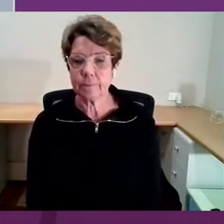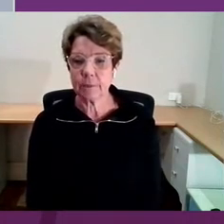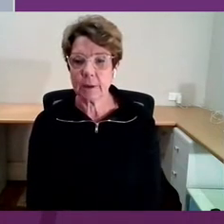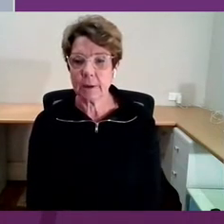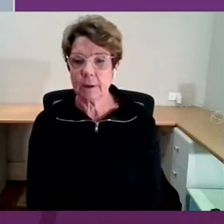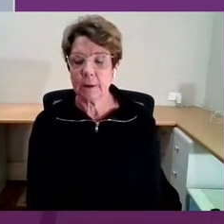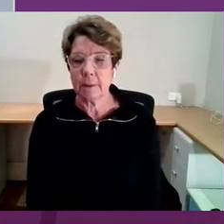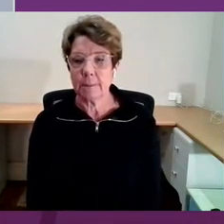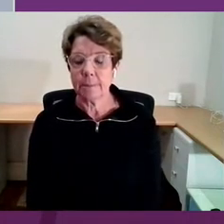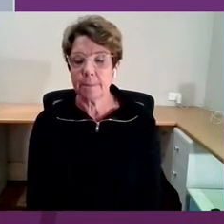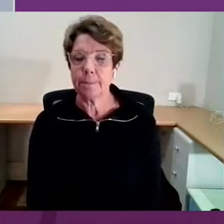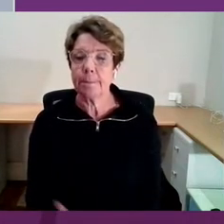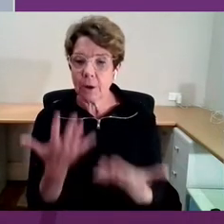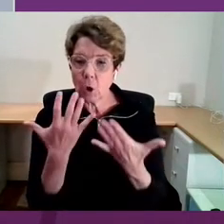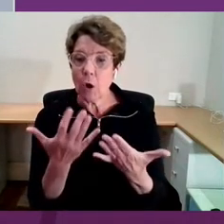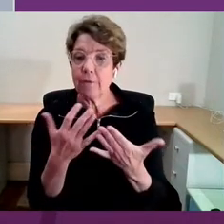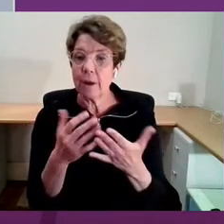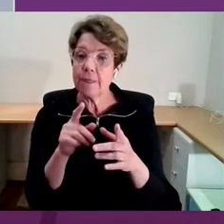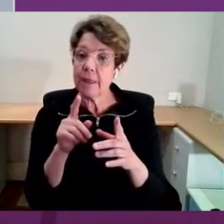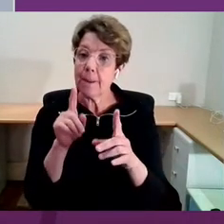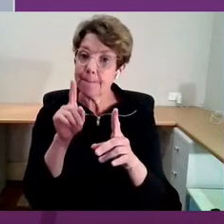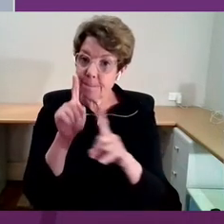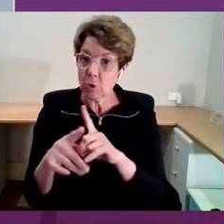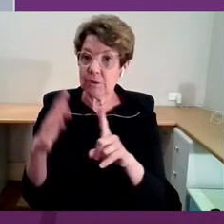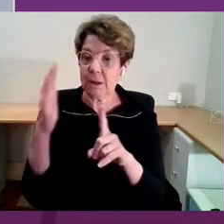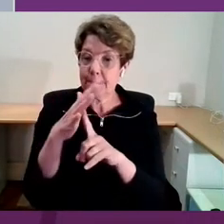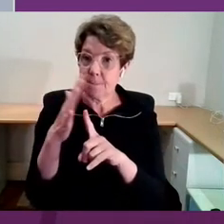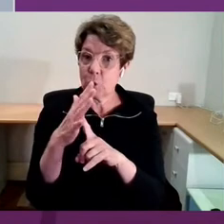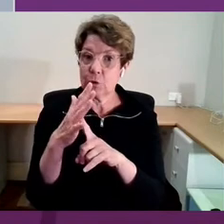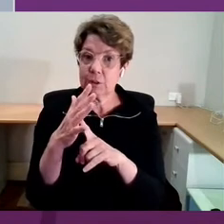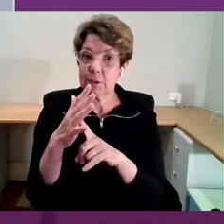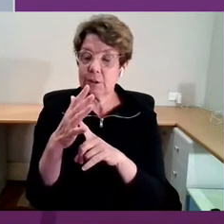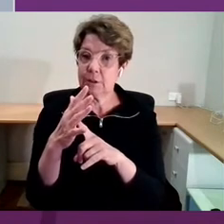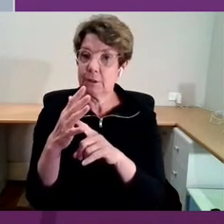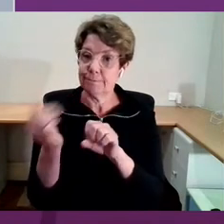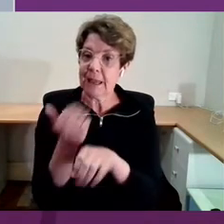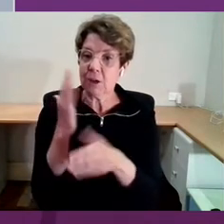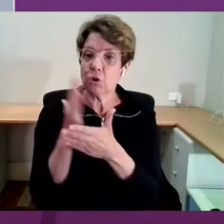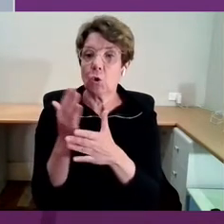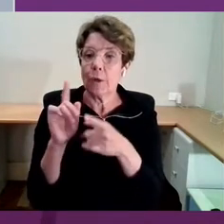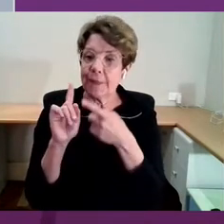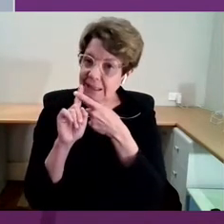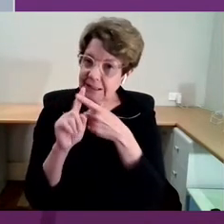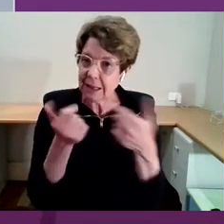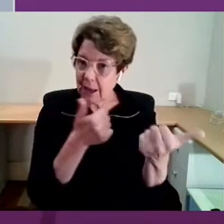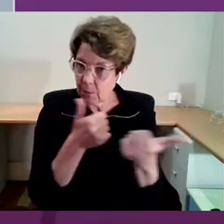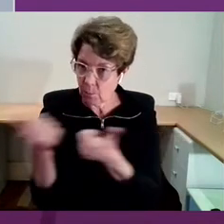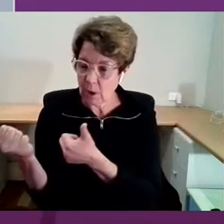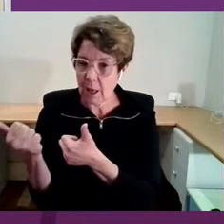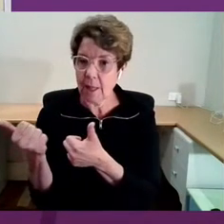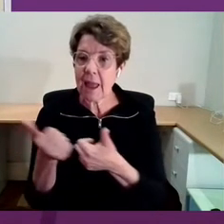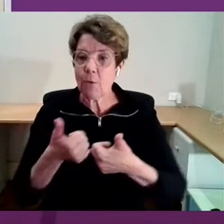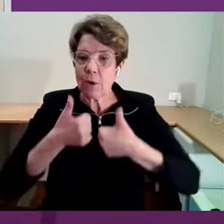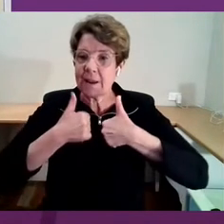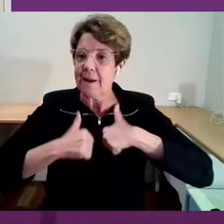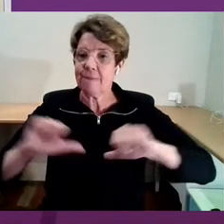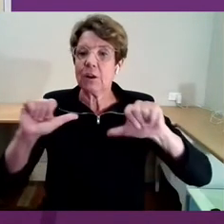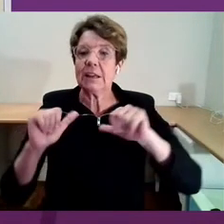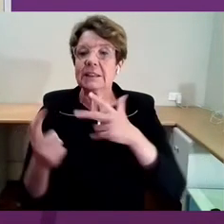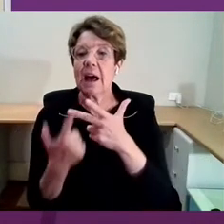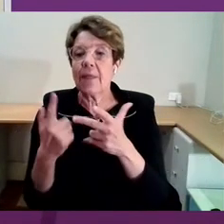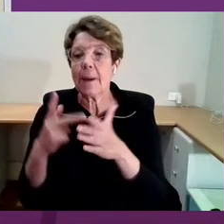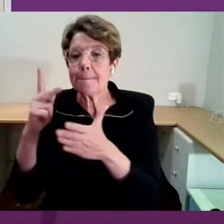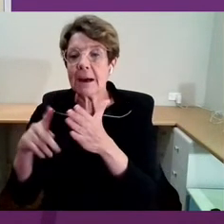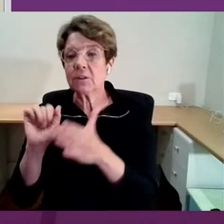their staying well and indeed recovering is the other parts of their lives, the